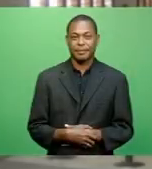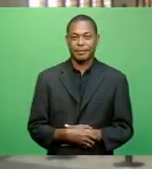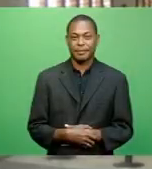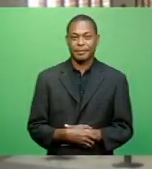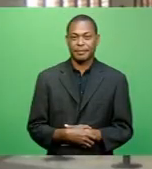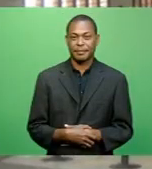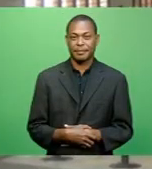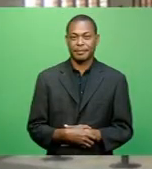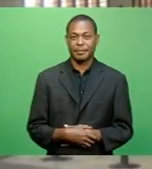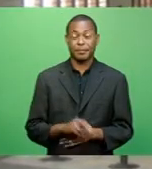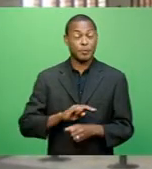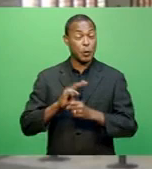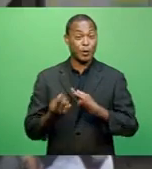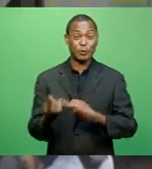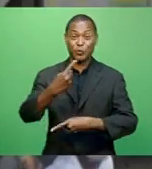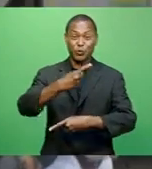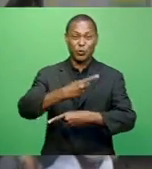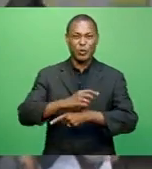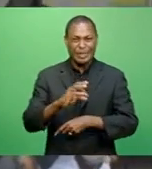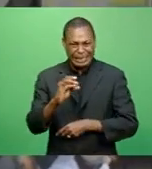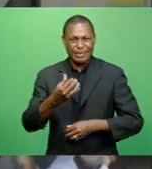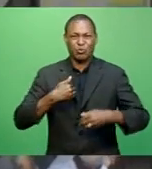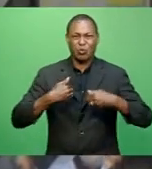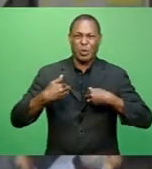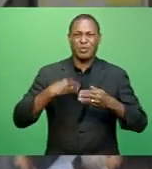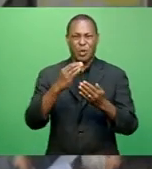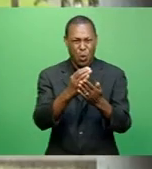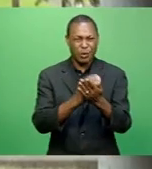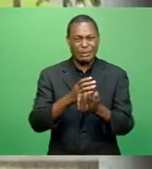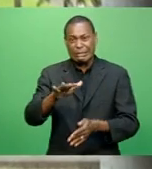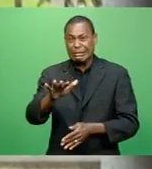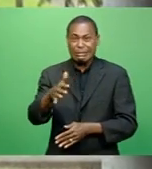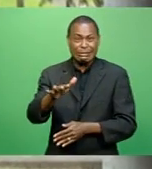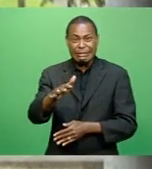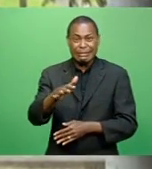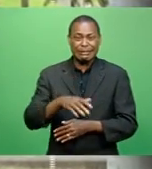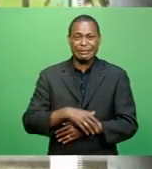In the news tonight, some USP courses in doubt.